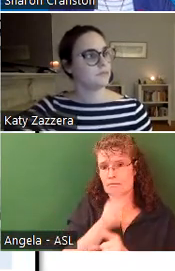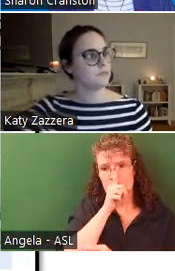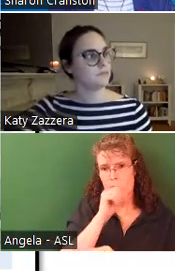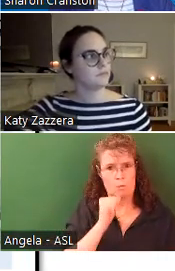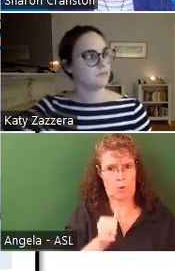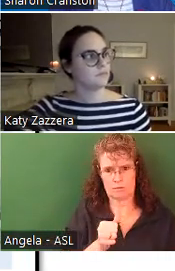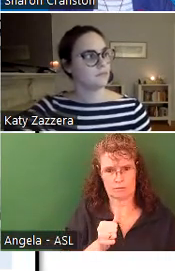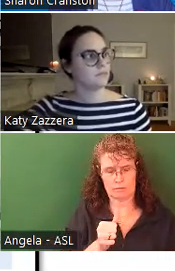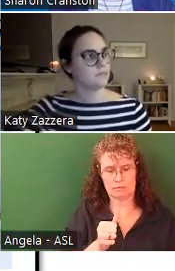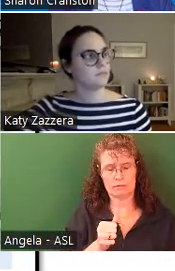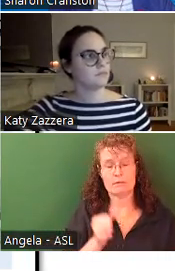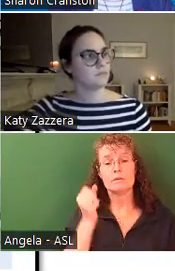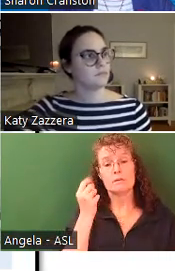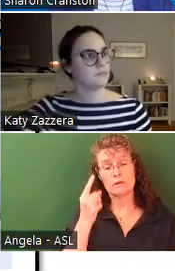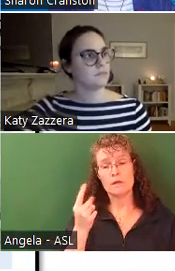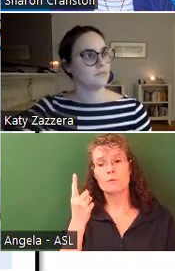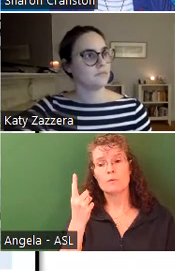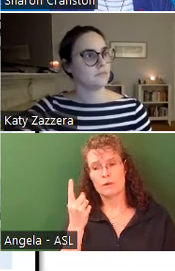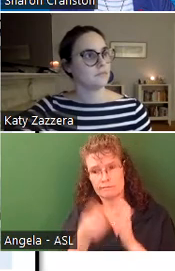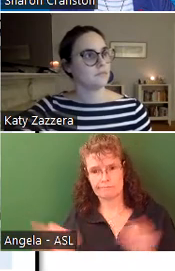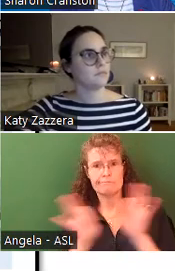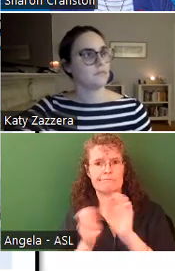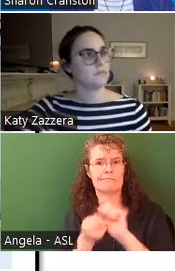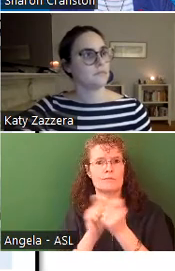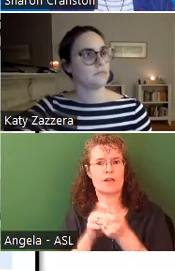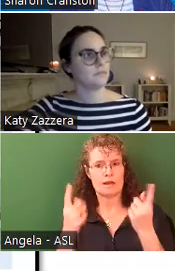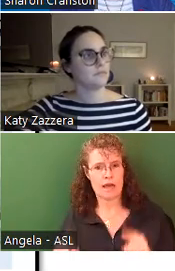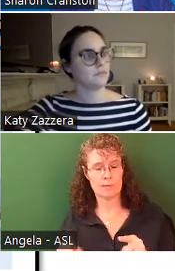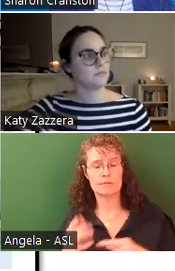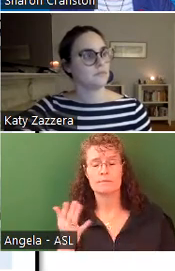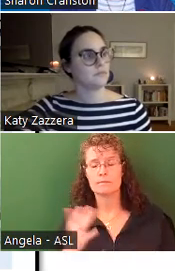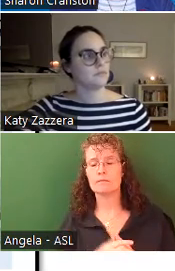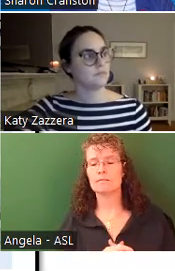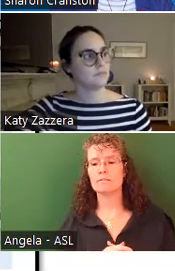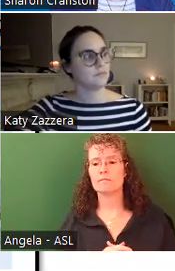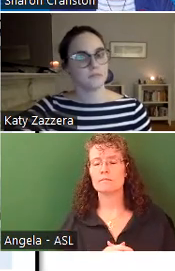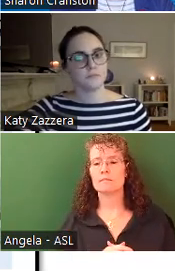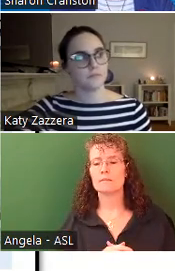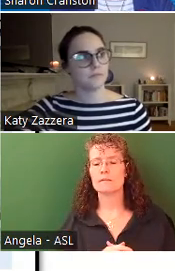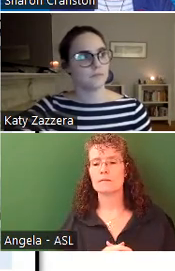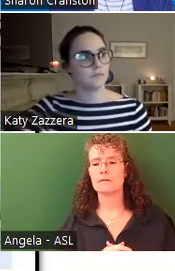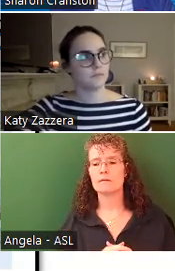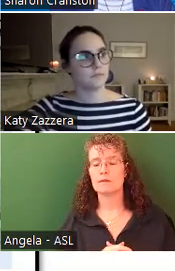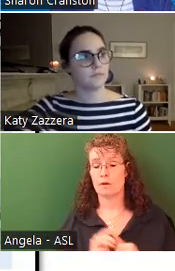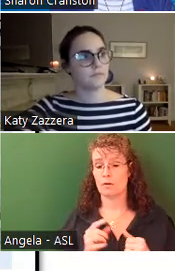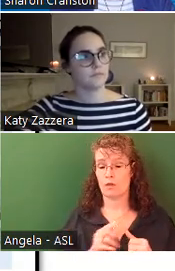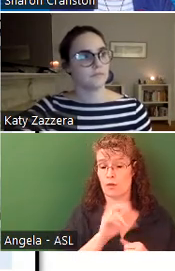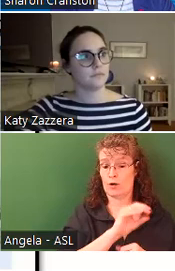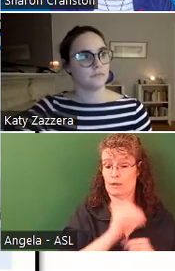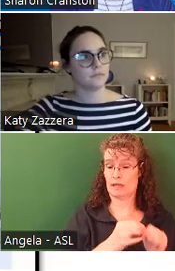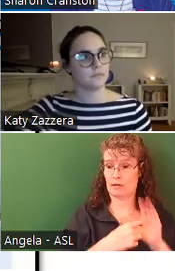However, one of the major modifications we've made to the design since our 30%